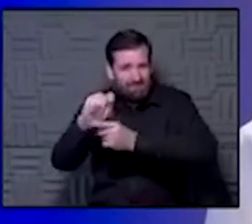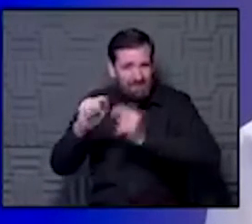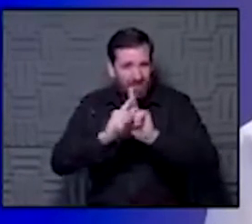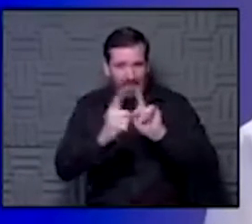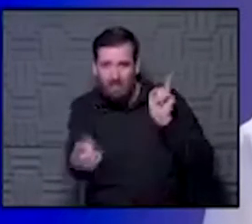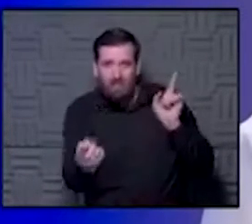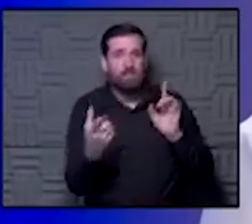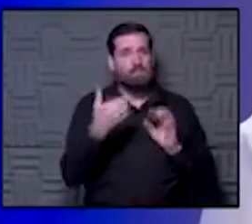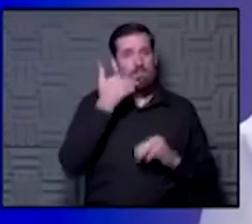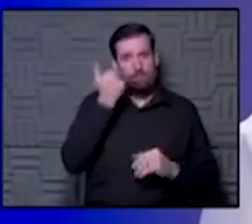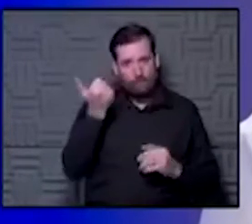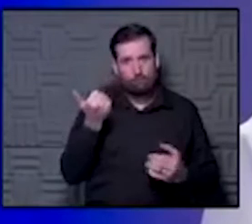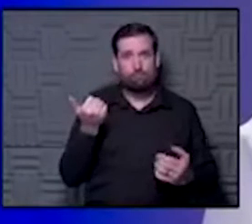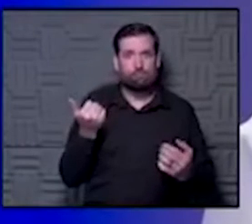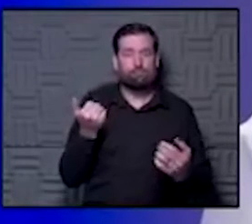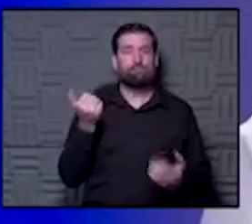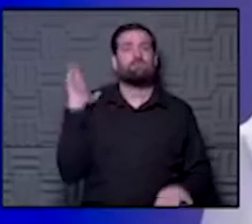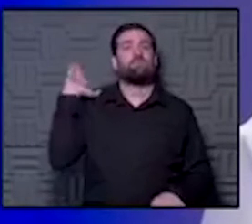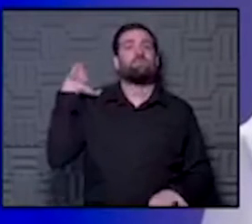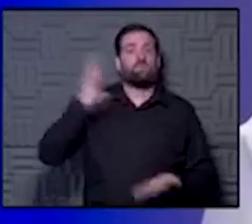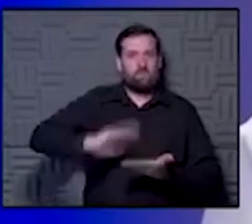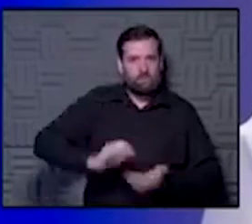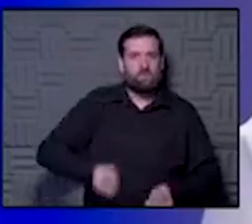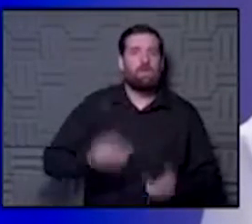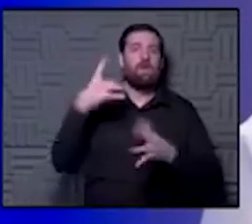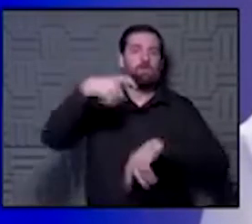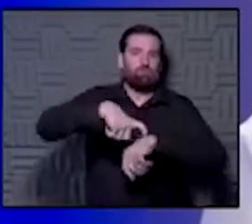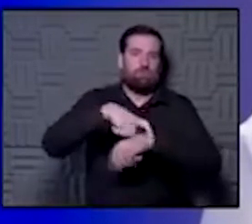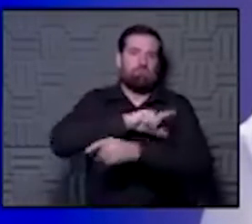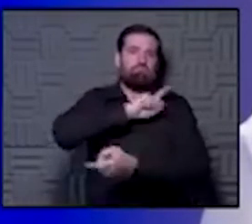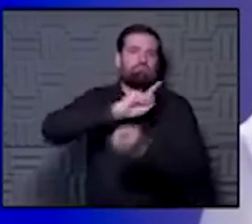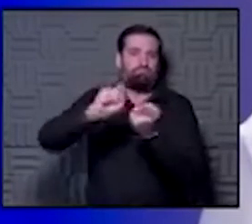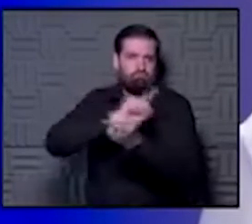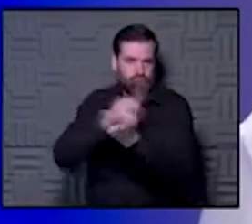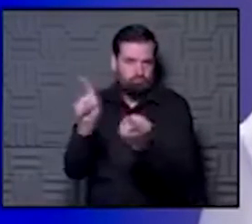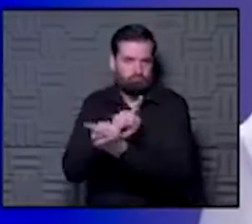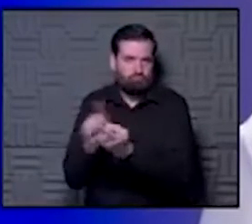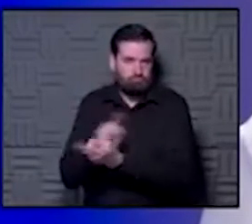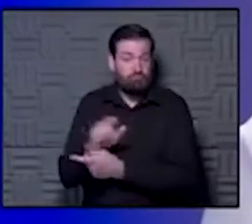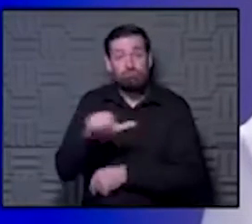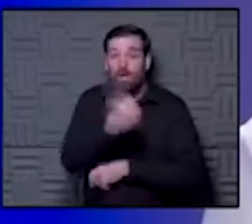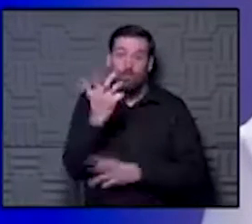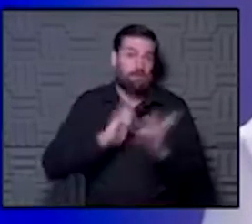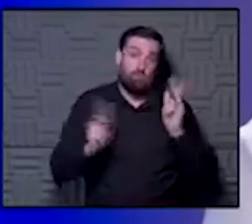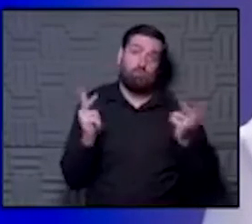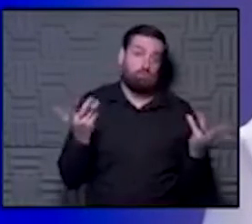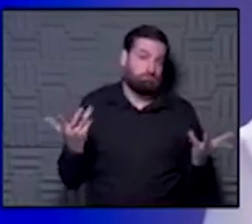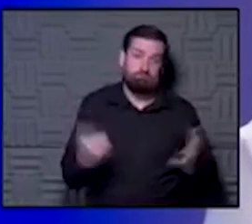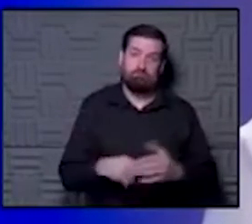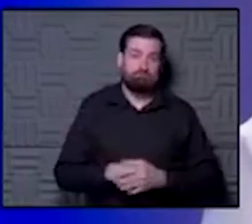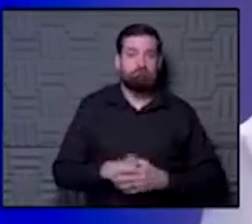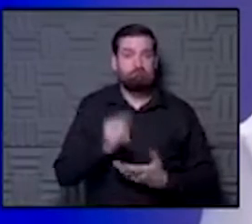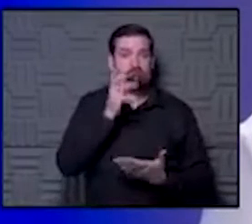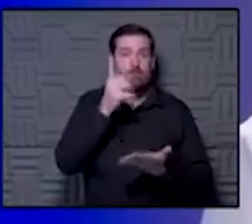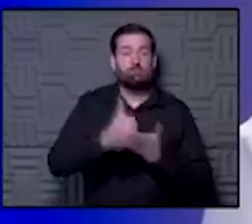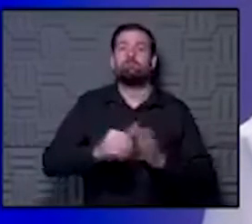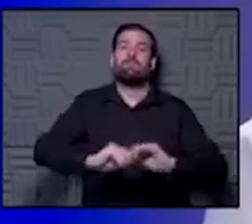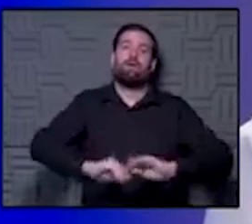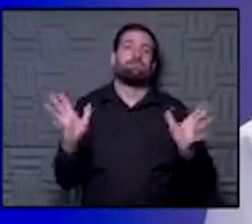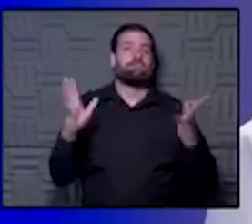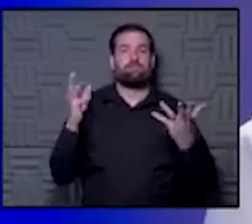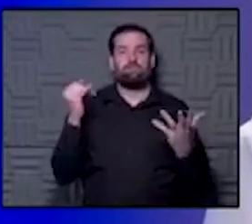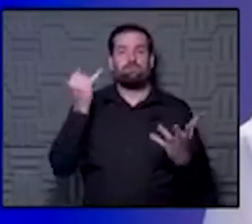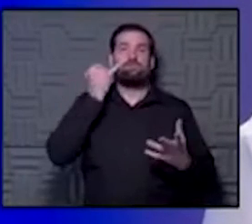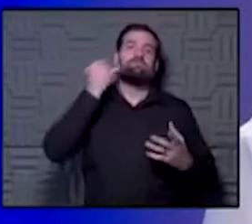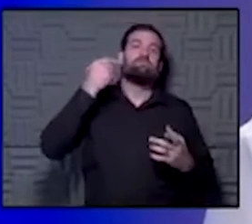to be much better, and reducing your interaction with those people as much as possible, with other people as much as possible, is going to help. Obviously, if you're getting